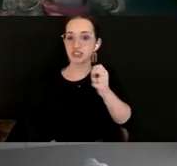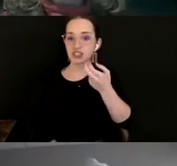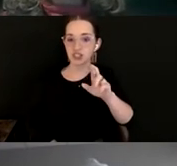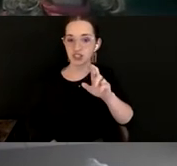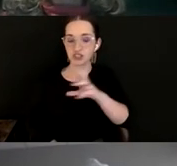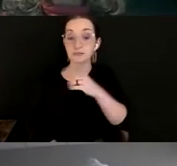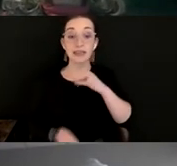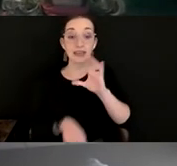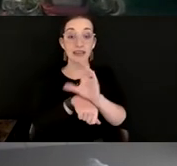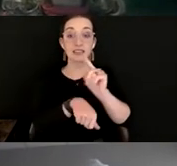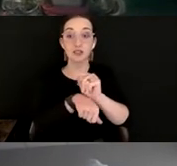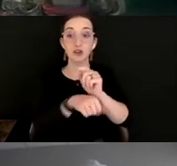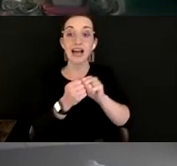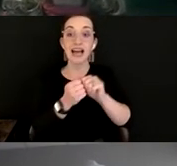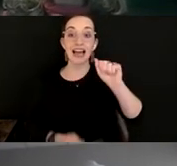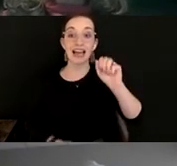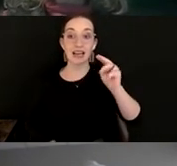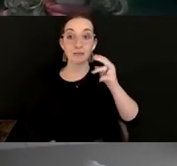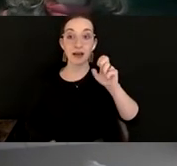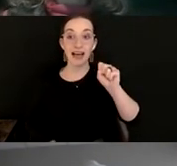knowledge manager at AMS Planning and Research.